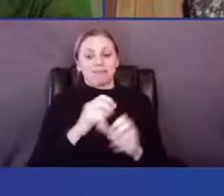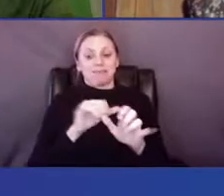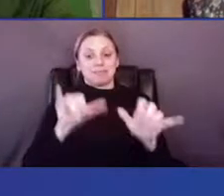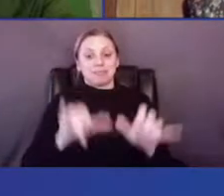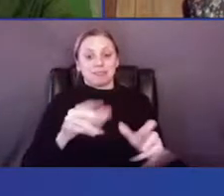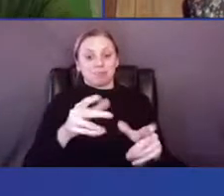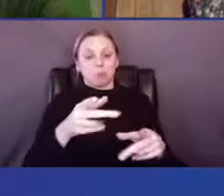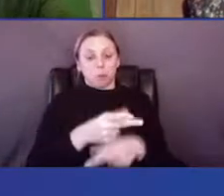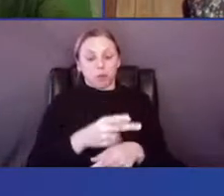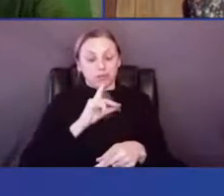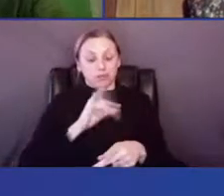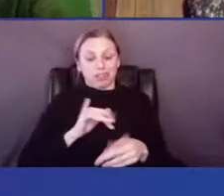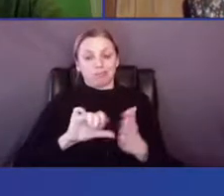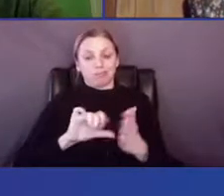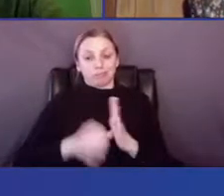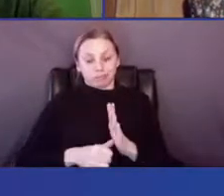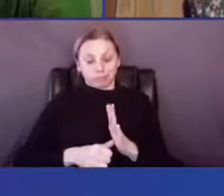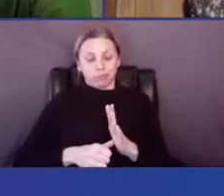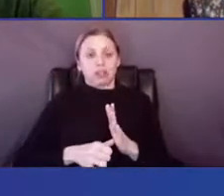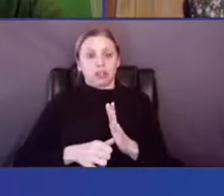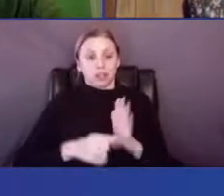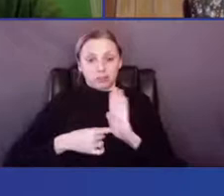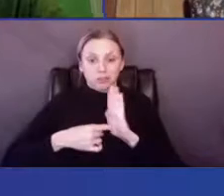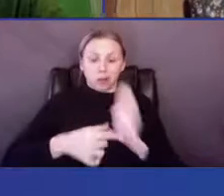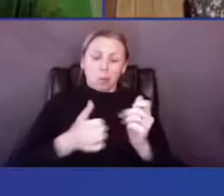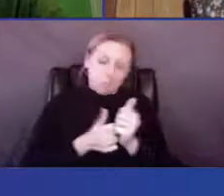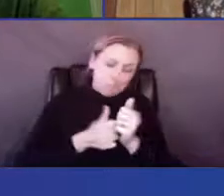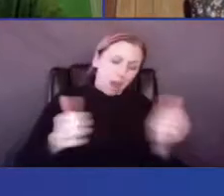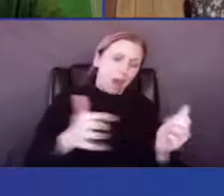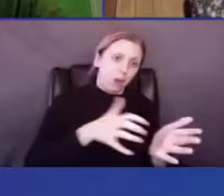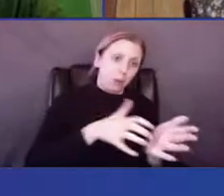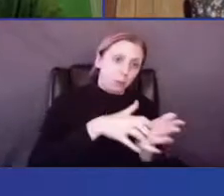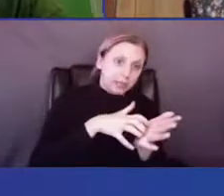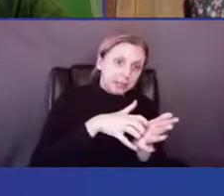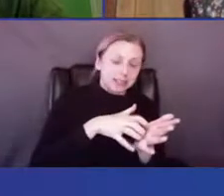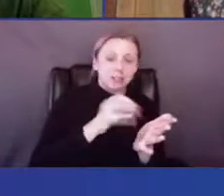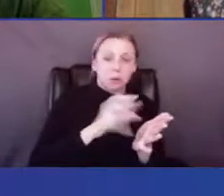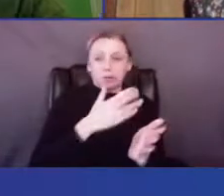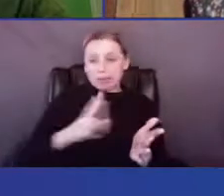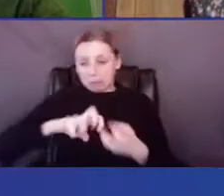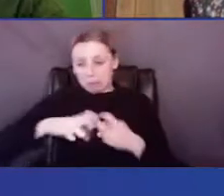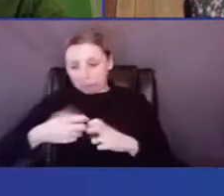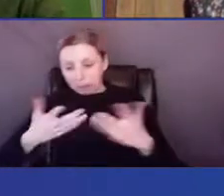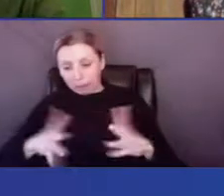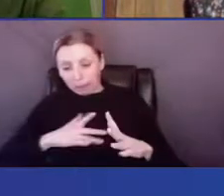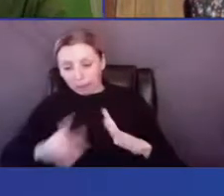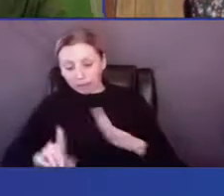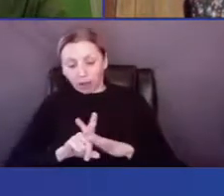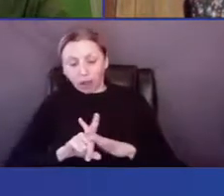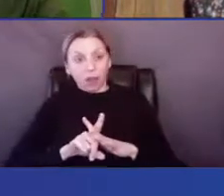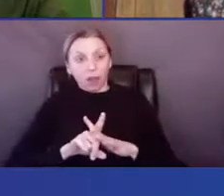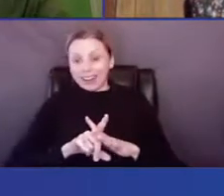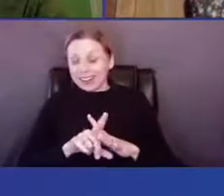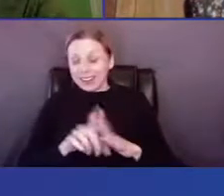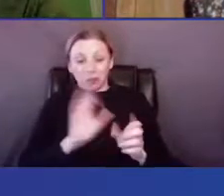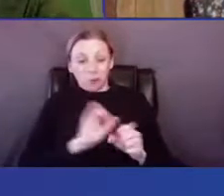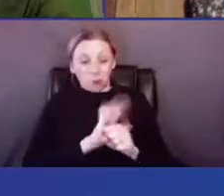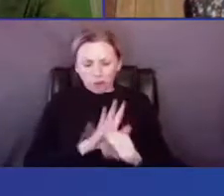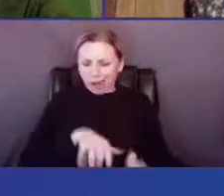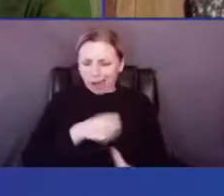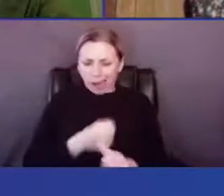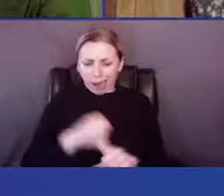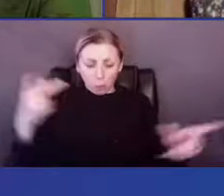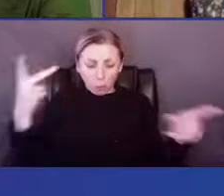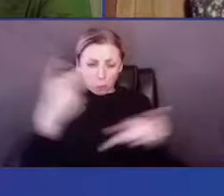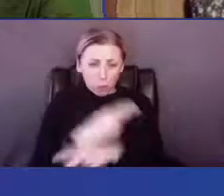you know, the, the, the, the, the or the disjunctures that have already existed made it worse. And we can talk